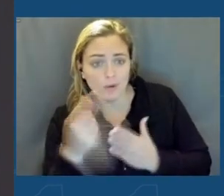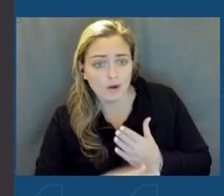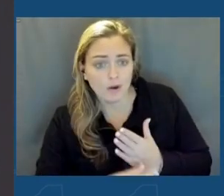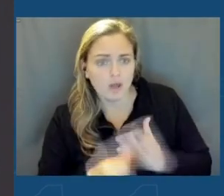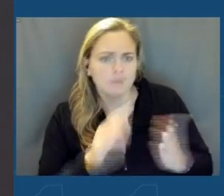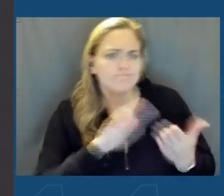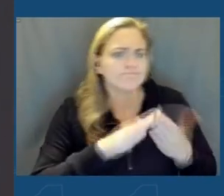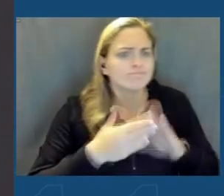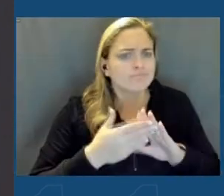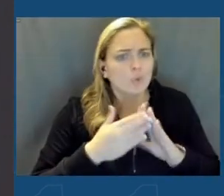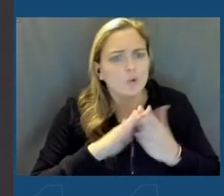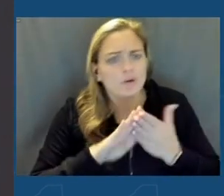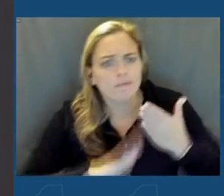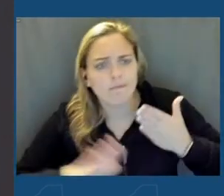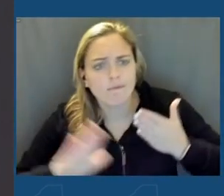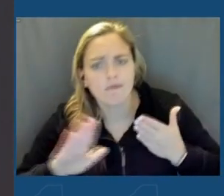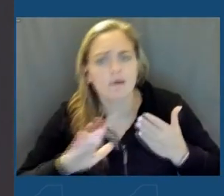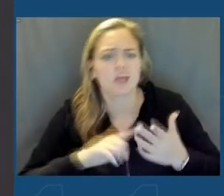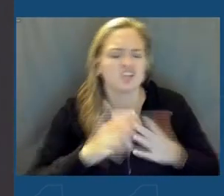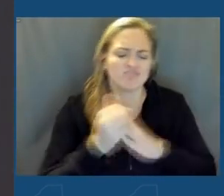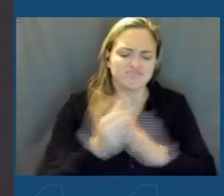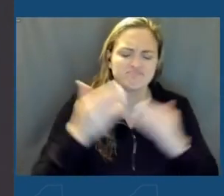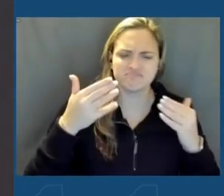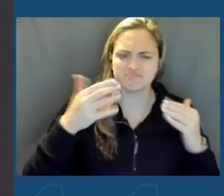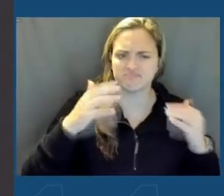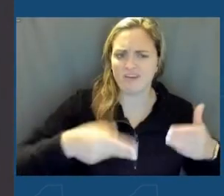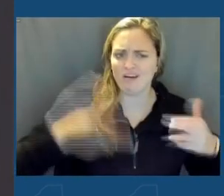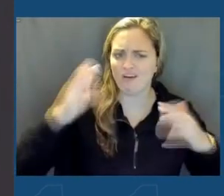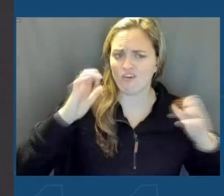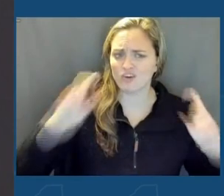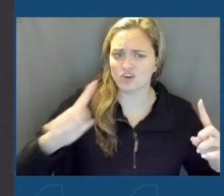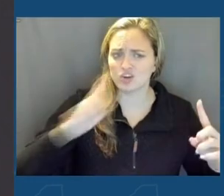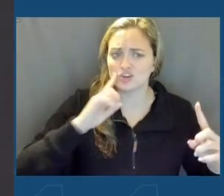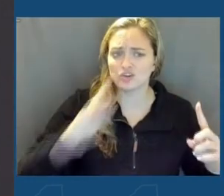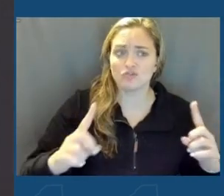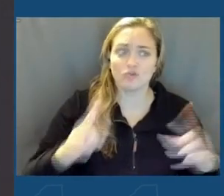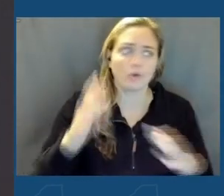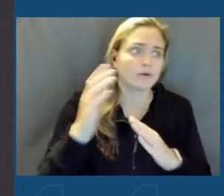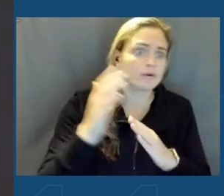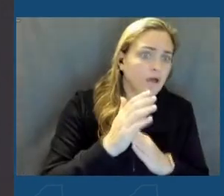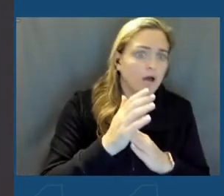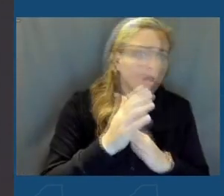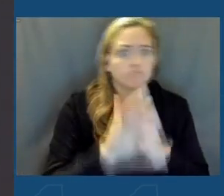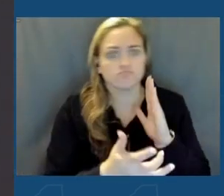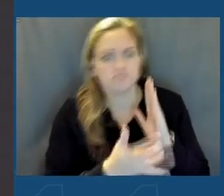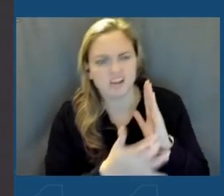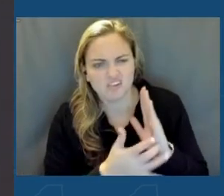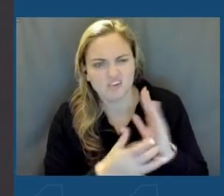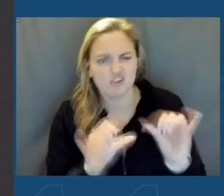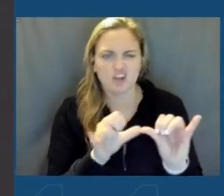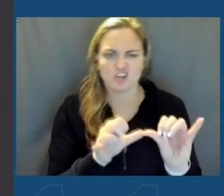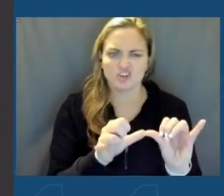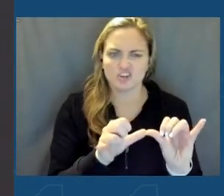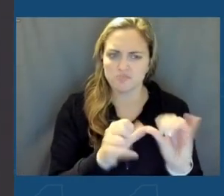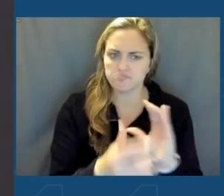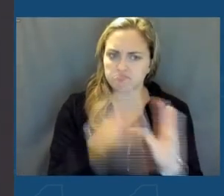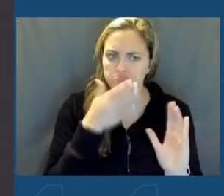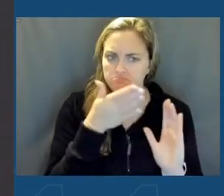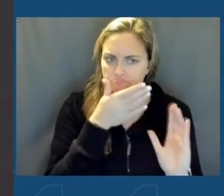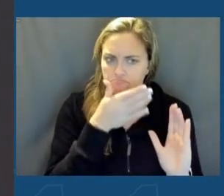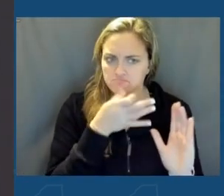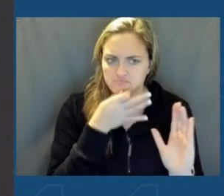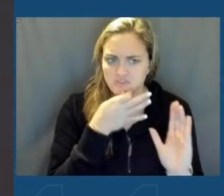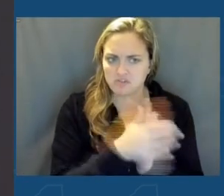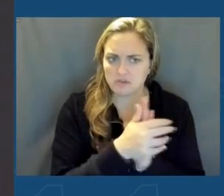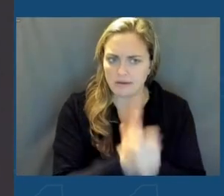community colleges, and leading higher education institutions for top engineering and technical talent, extremely important to the